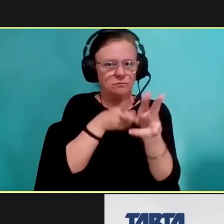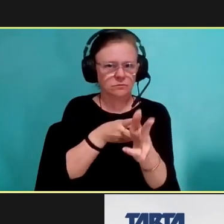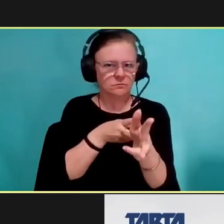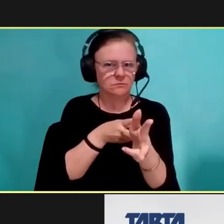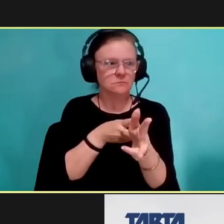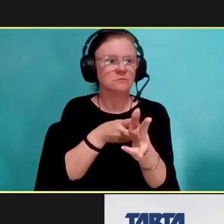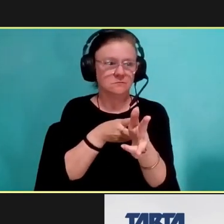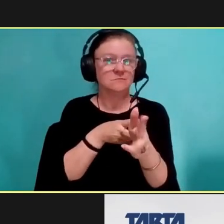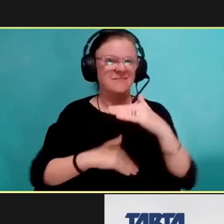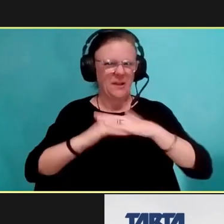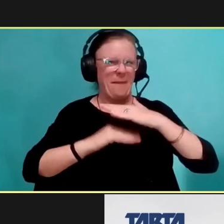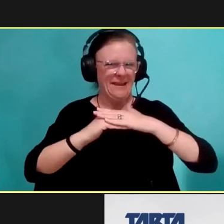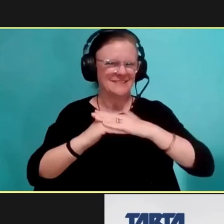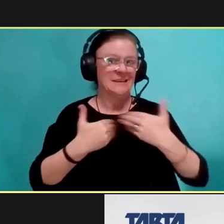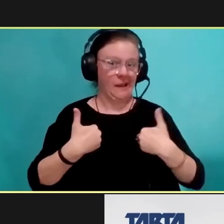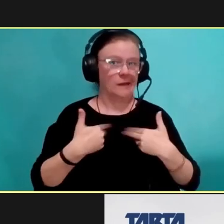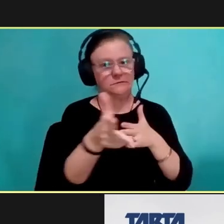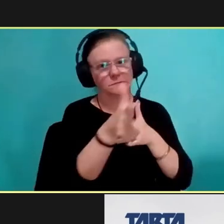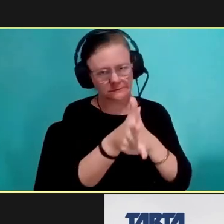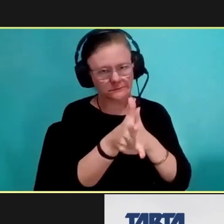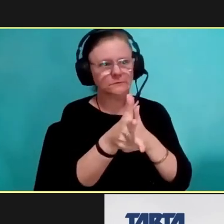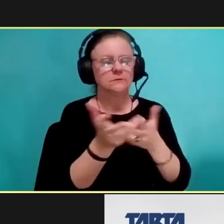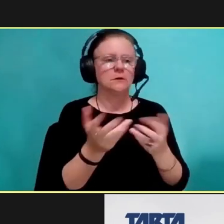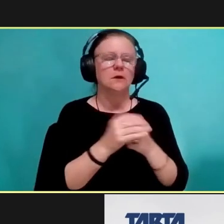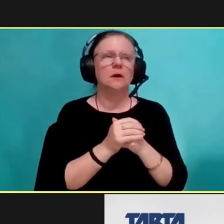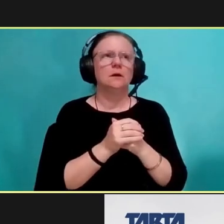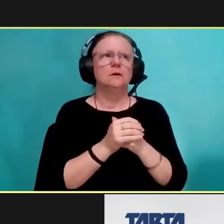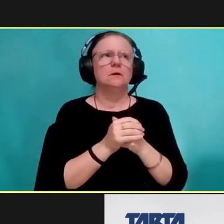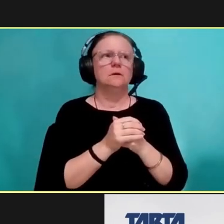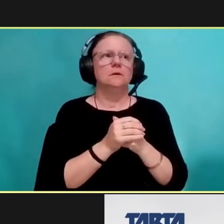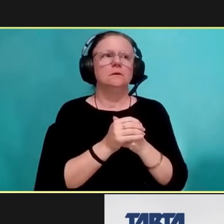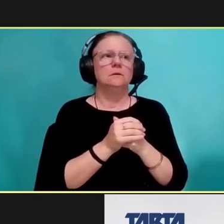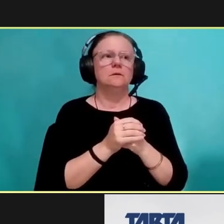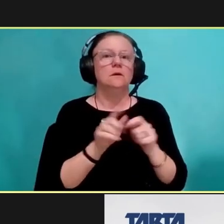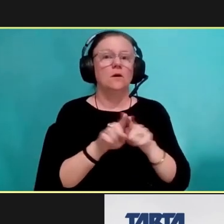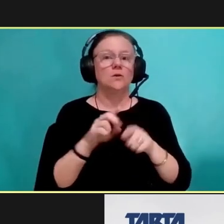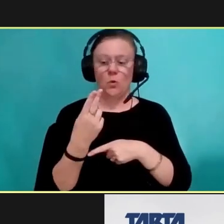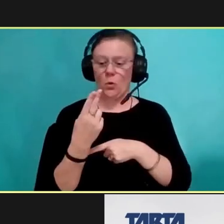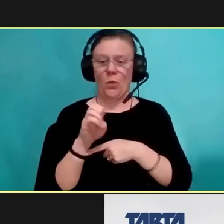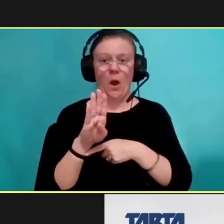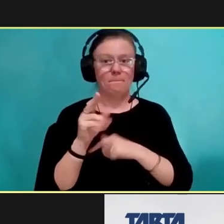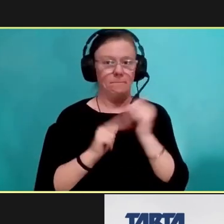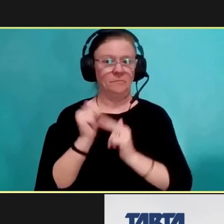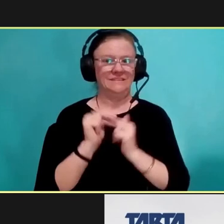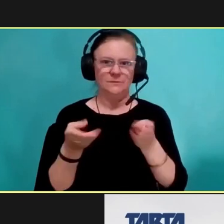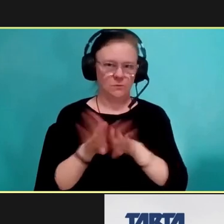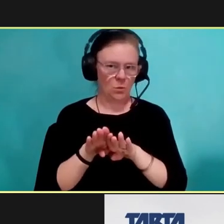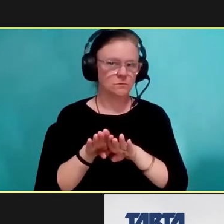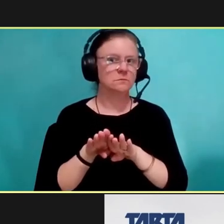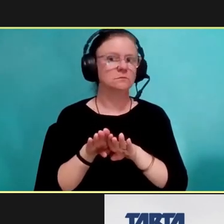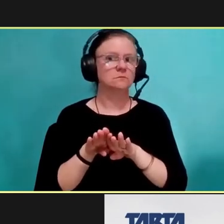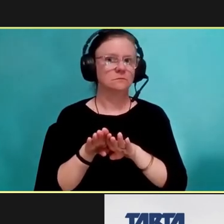those capacity limits that we had on our buses. We also did close the hub, and